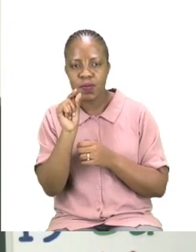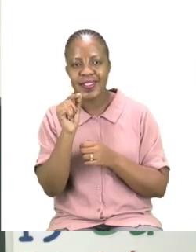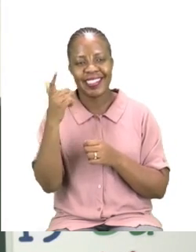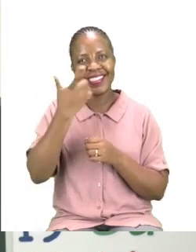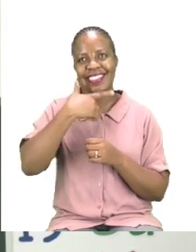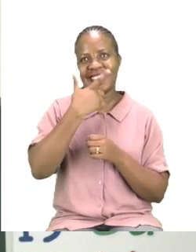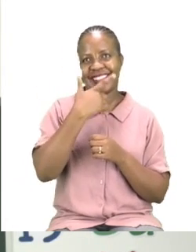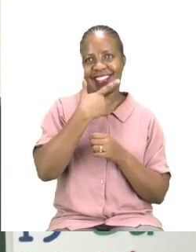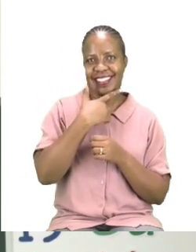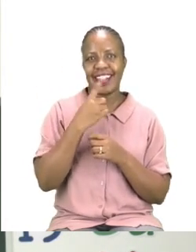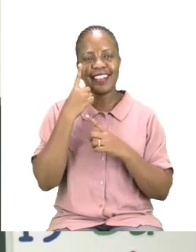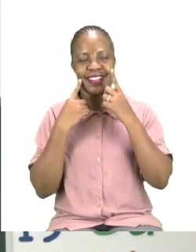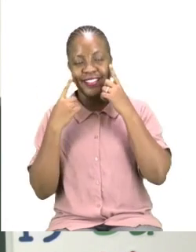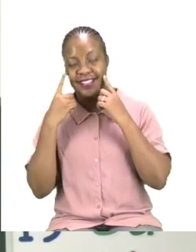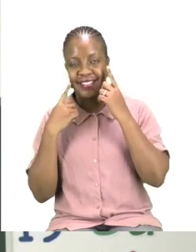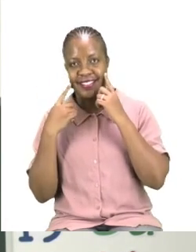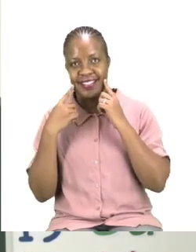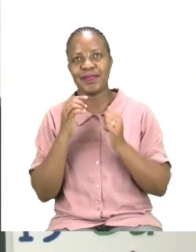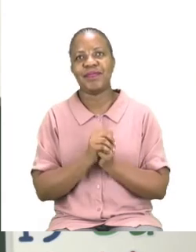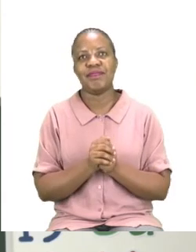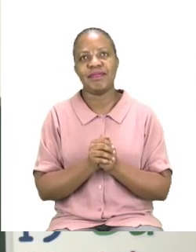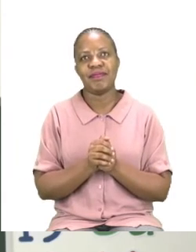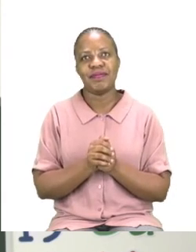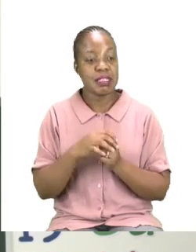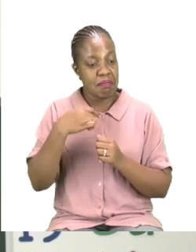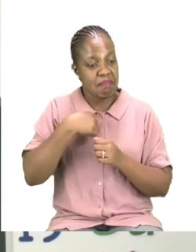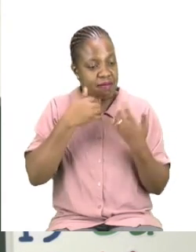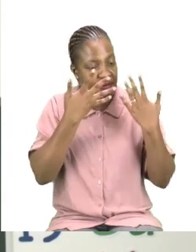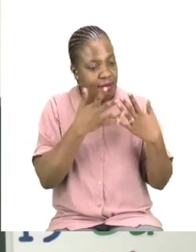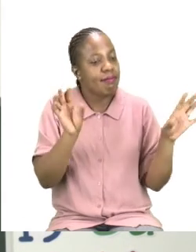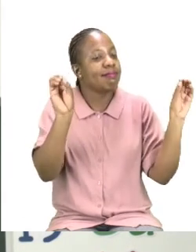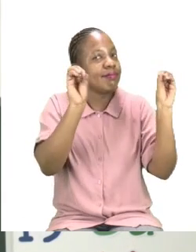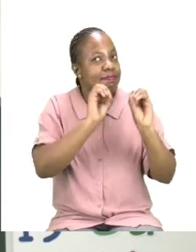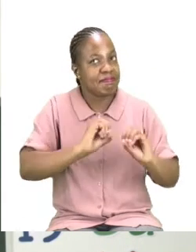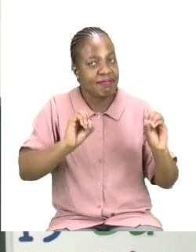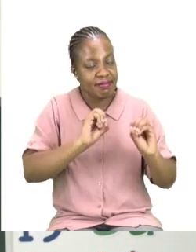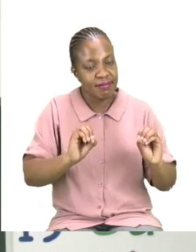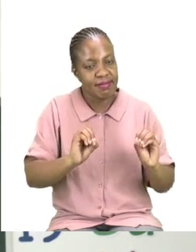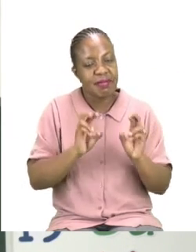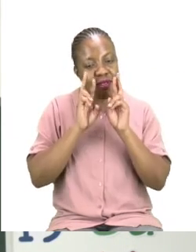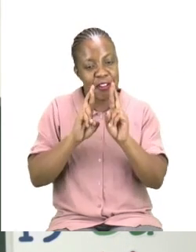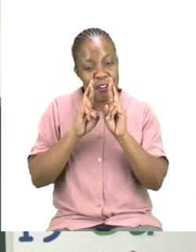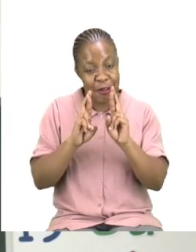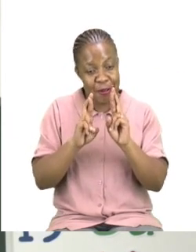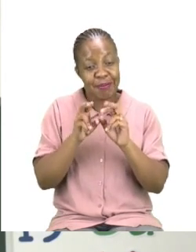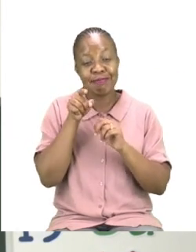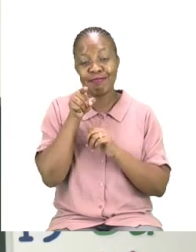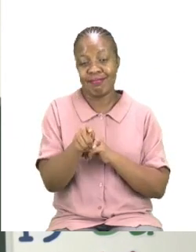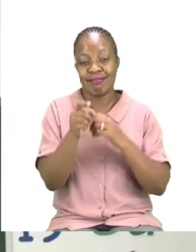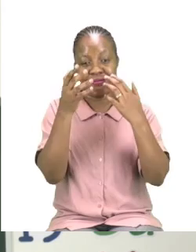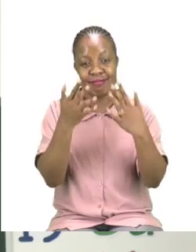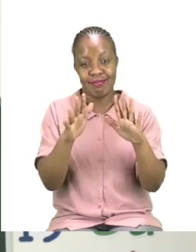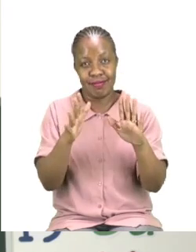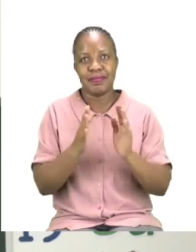I'm not yet done, but I'm sure you are going to be done with yours and it will be very beautiful and you will have a lovely